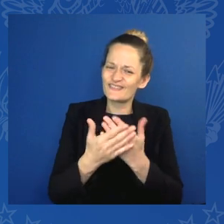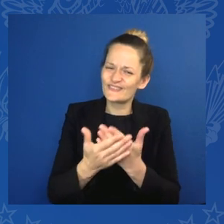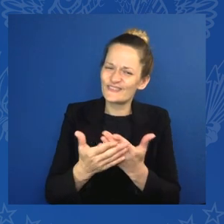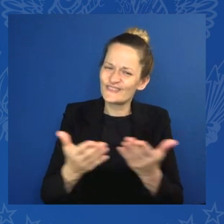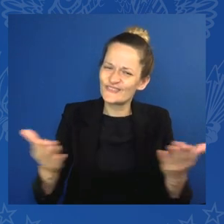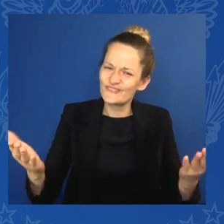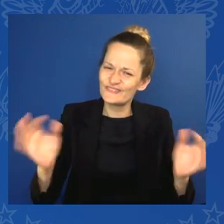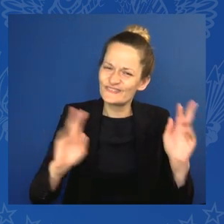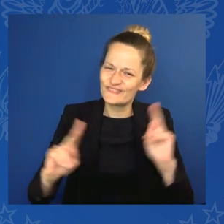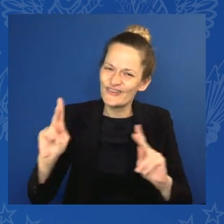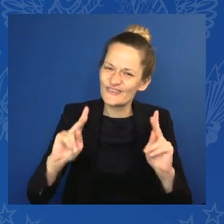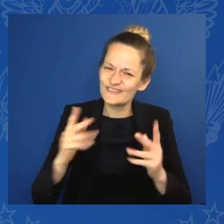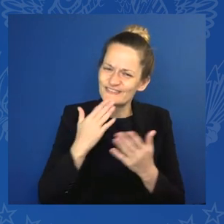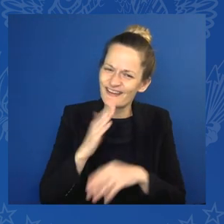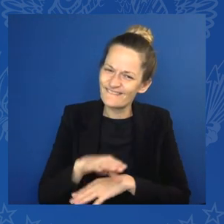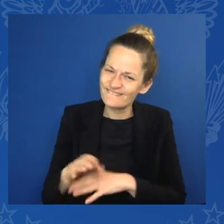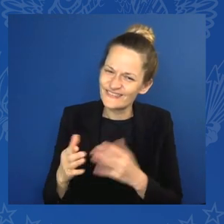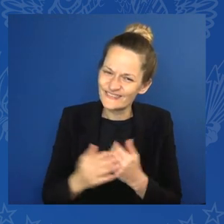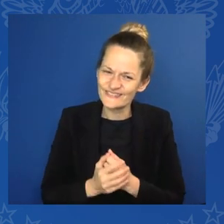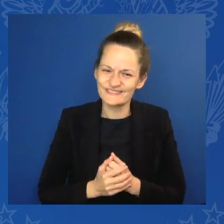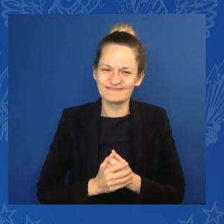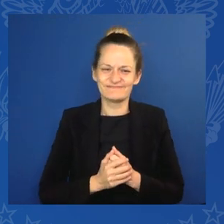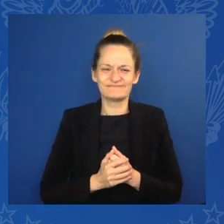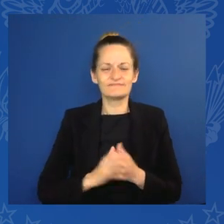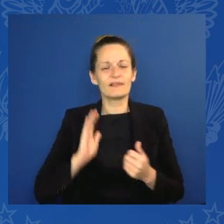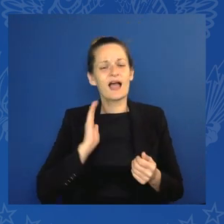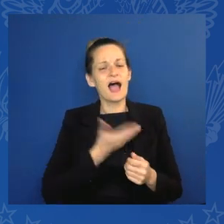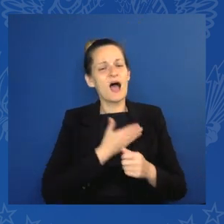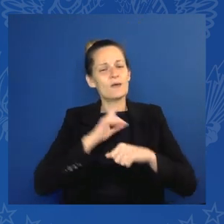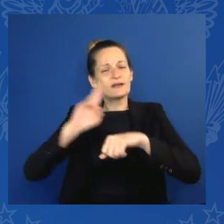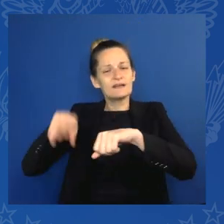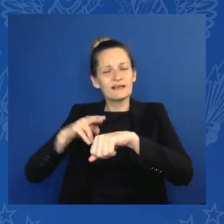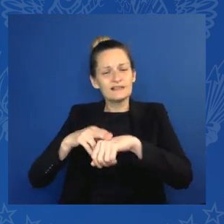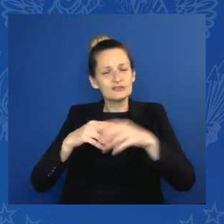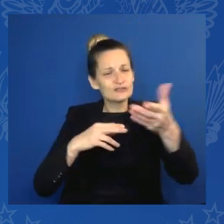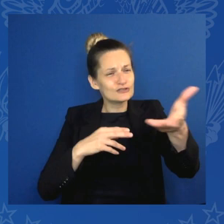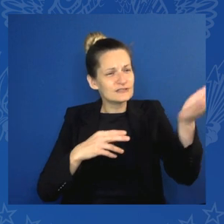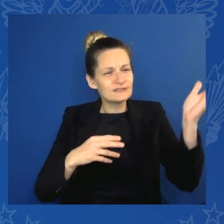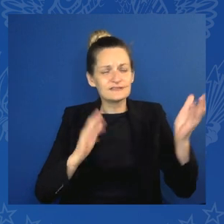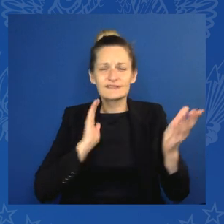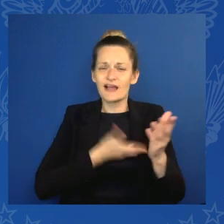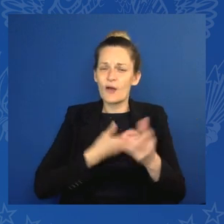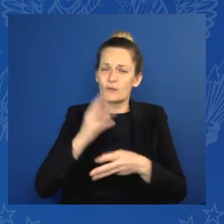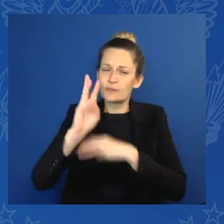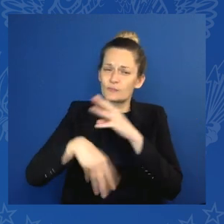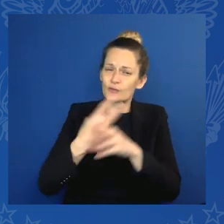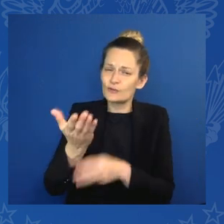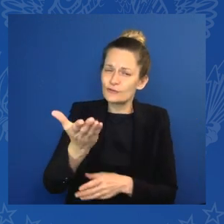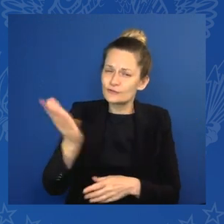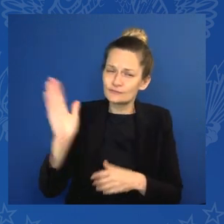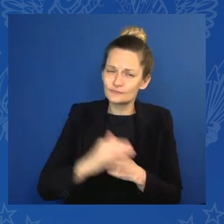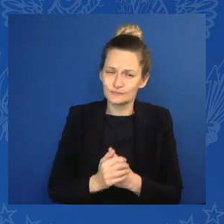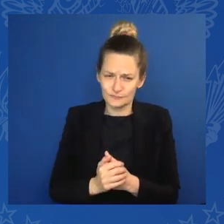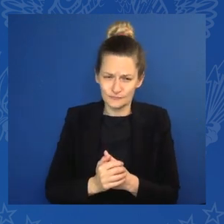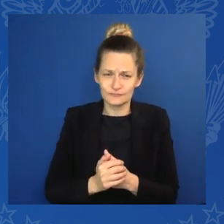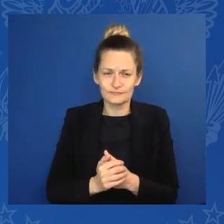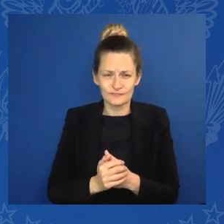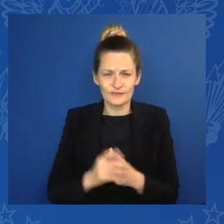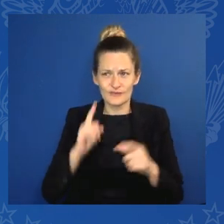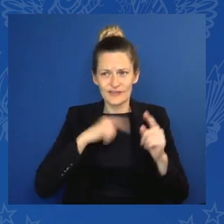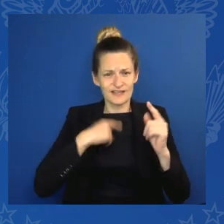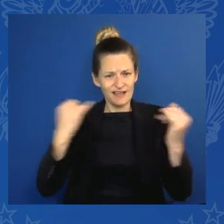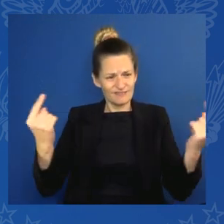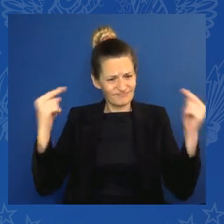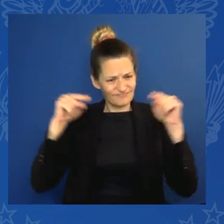Our nations and our world stand at a genuine inflection point in history. Technology has made our world smaller,